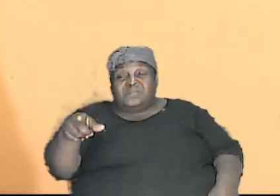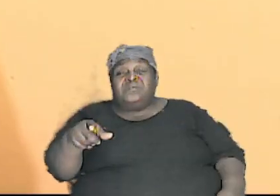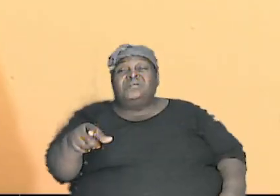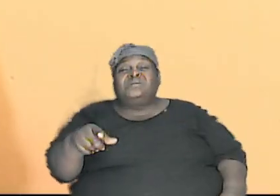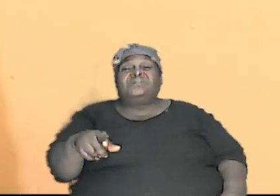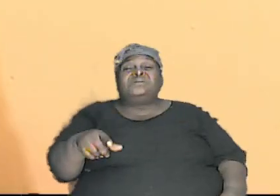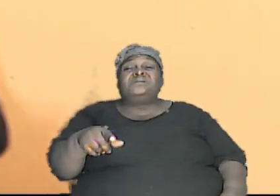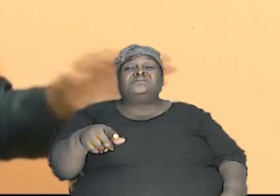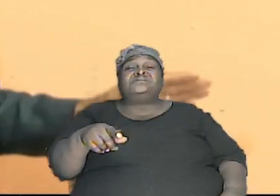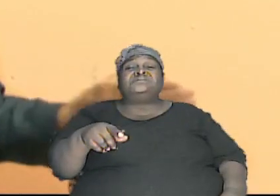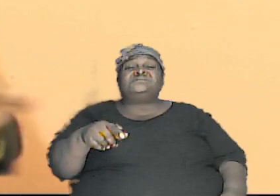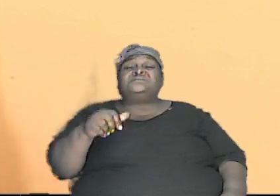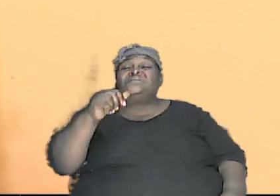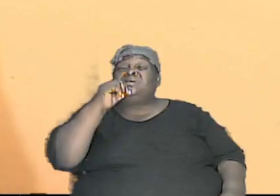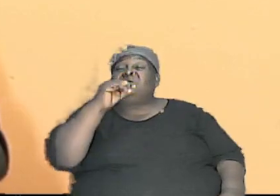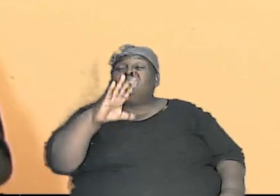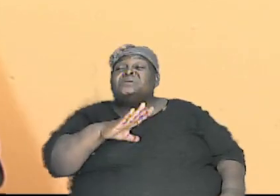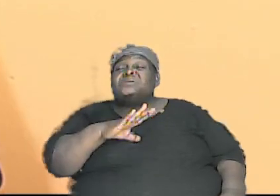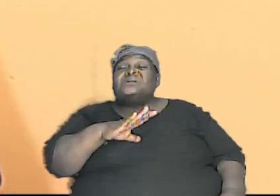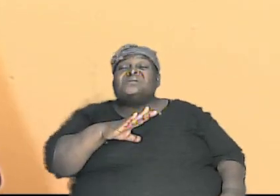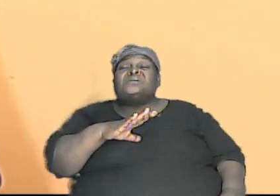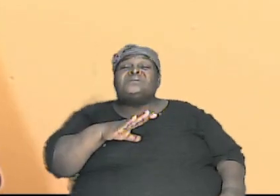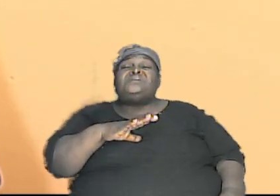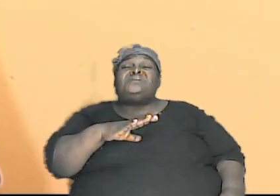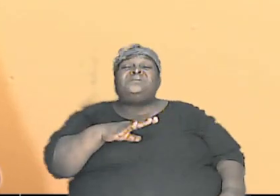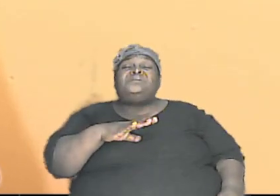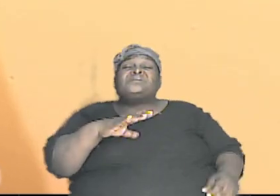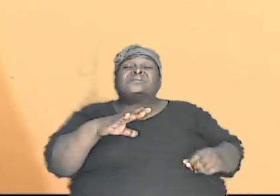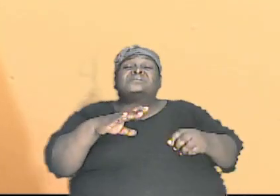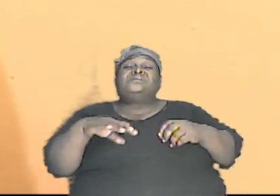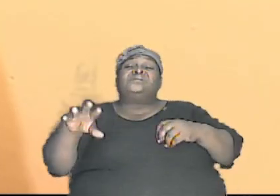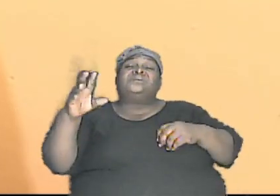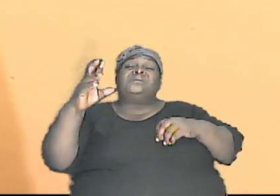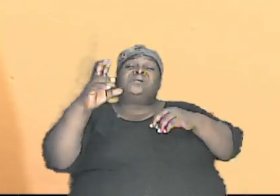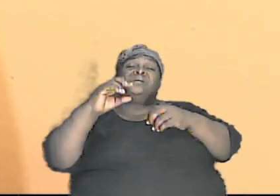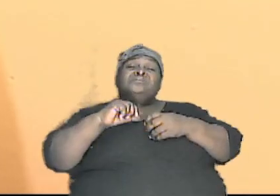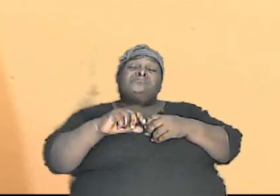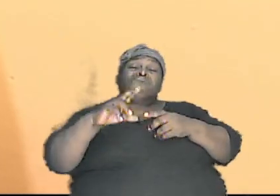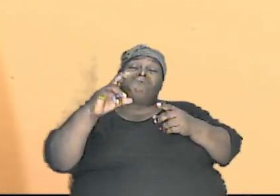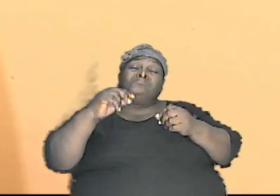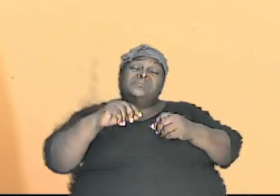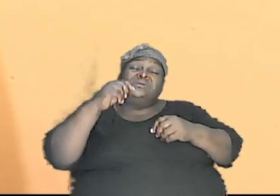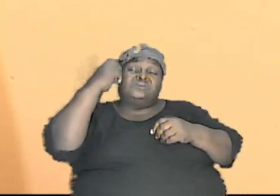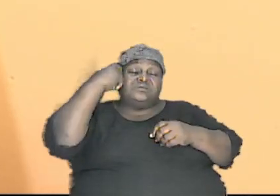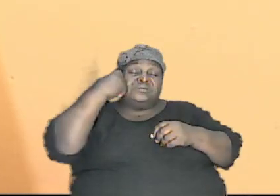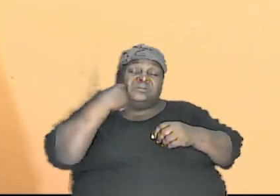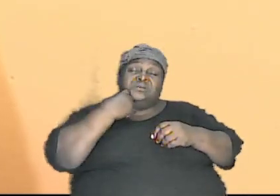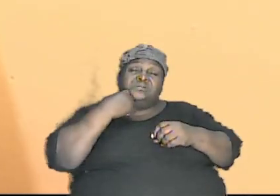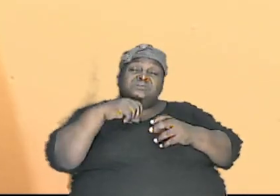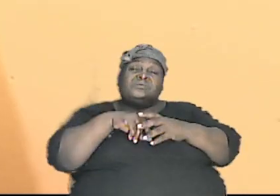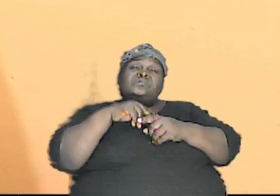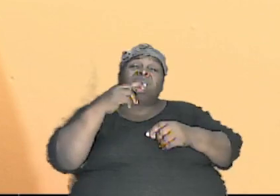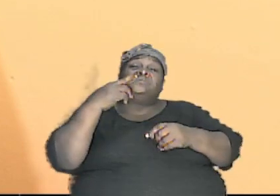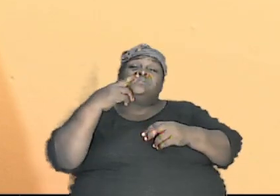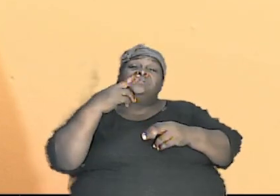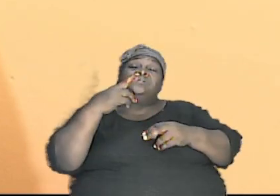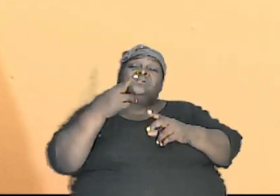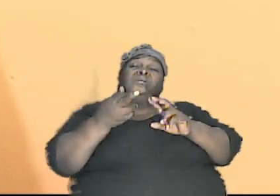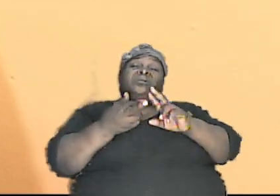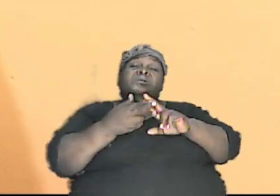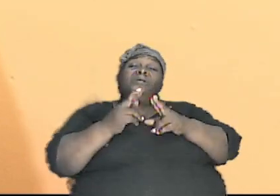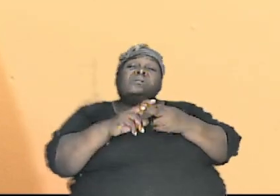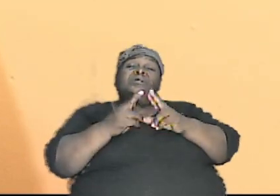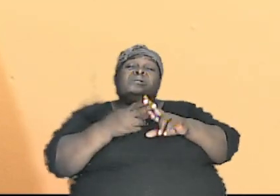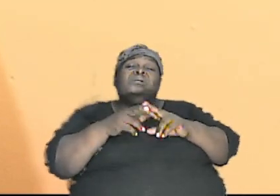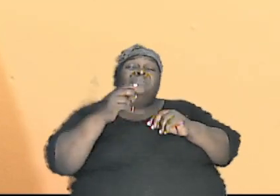some hanky panky and it might not be so any at all and so we have to understand how genes